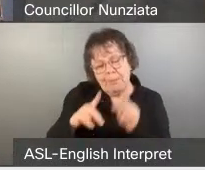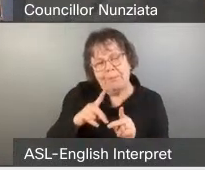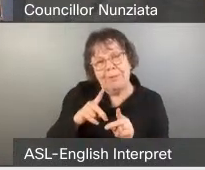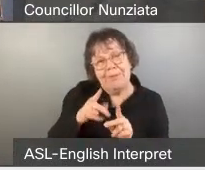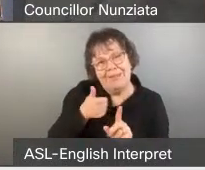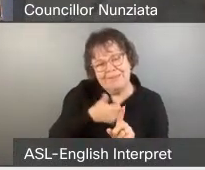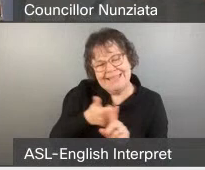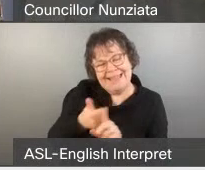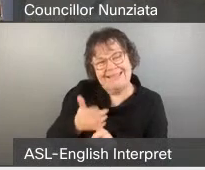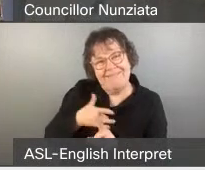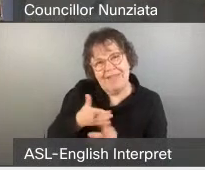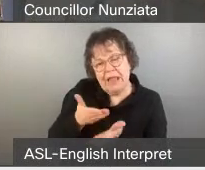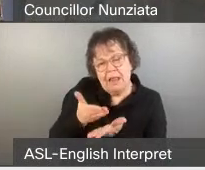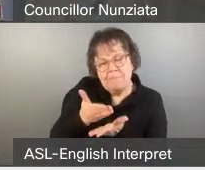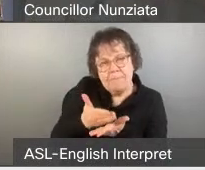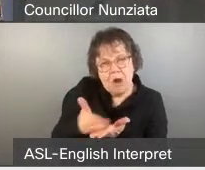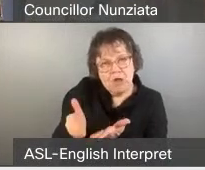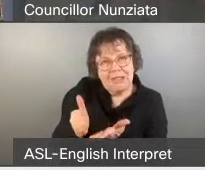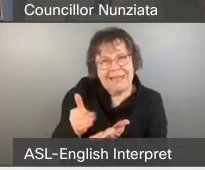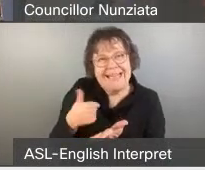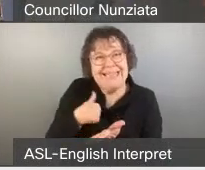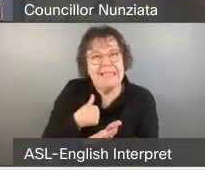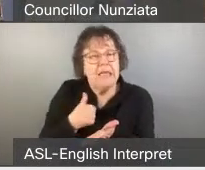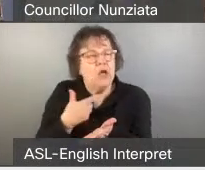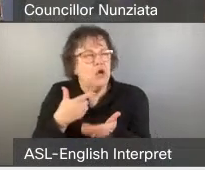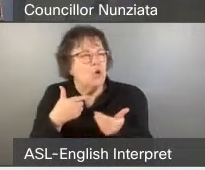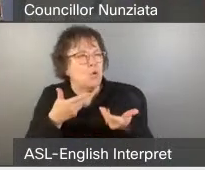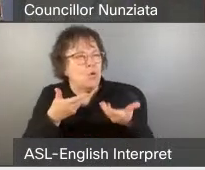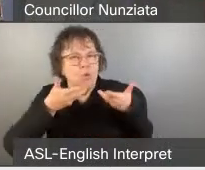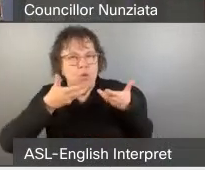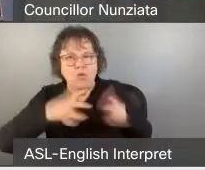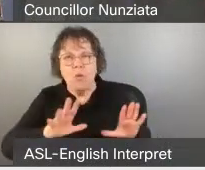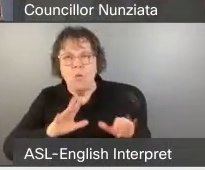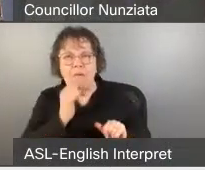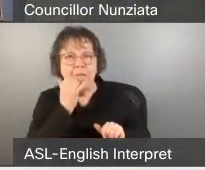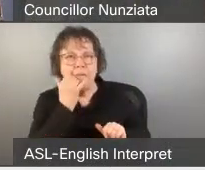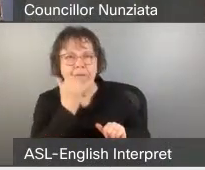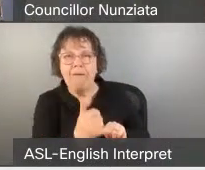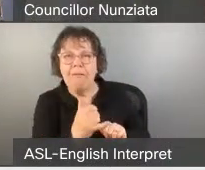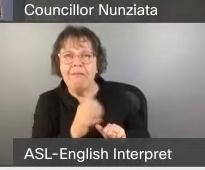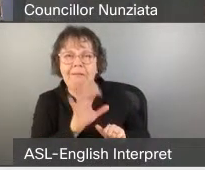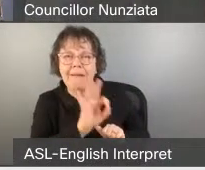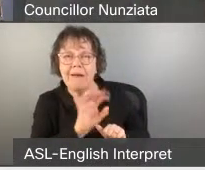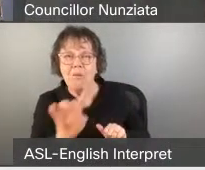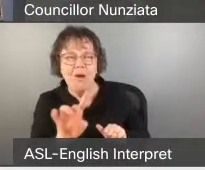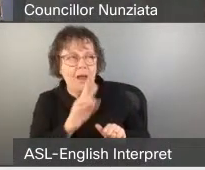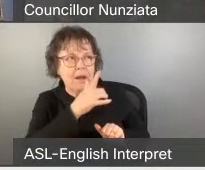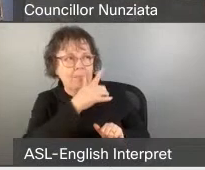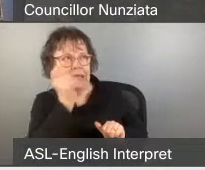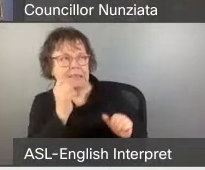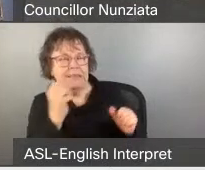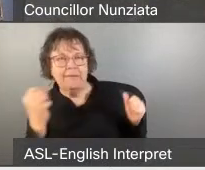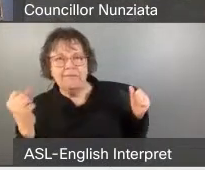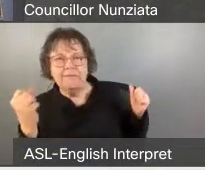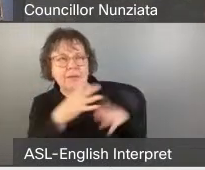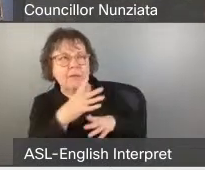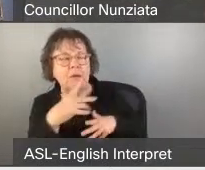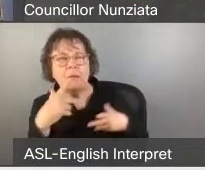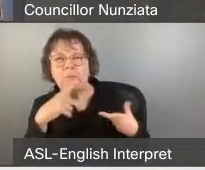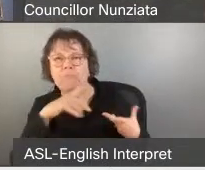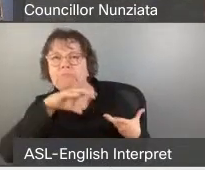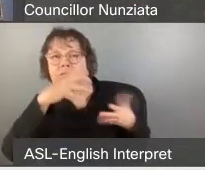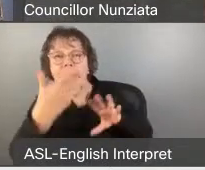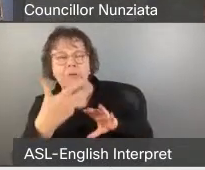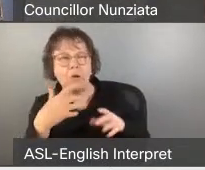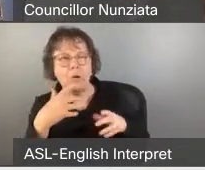aid from a 911 call without fear of escalation and without fear for their lives. My friend sees herself in Regis, regardless